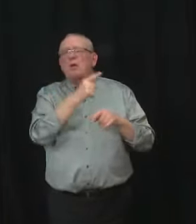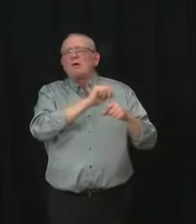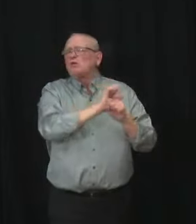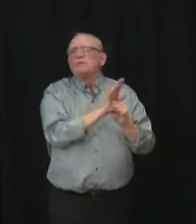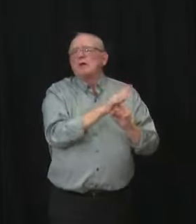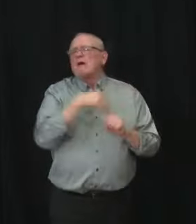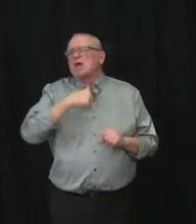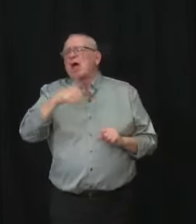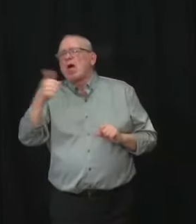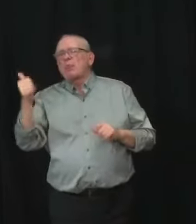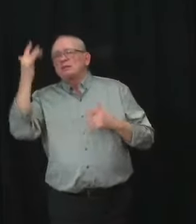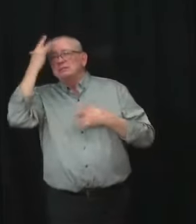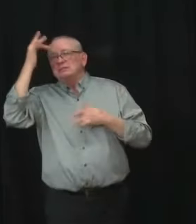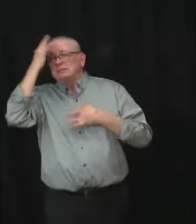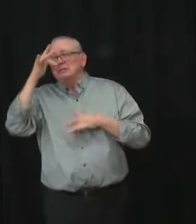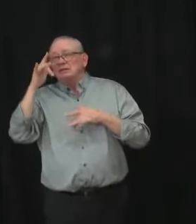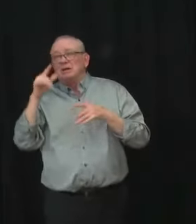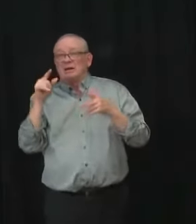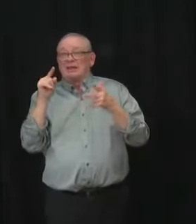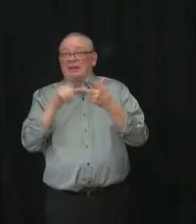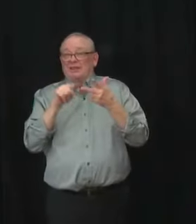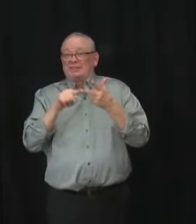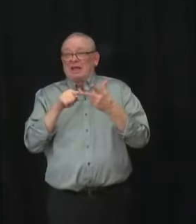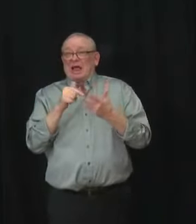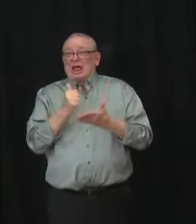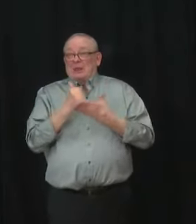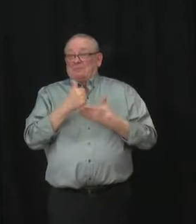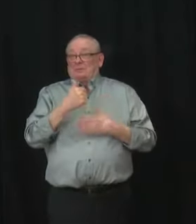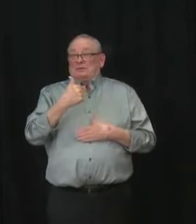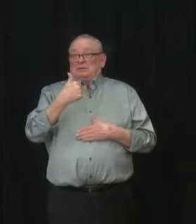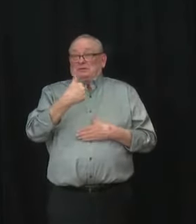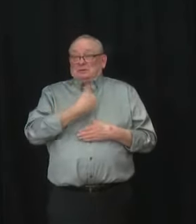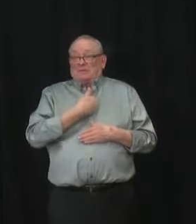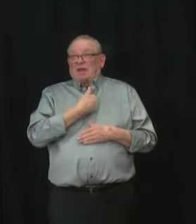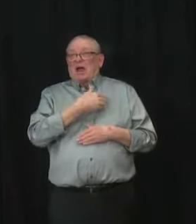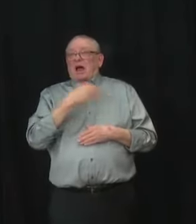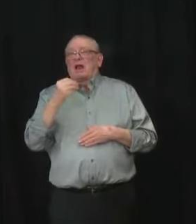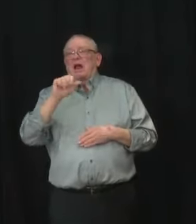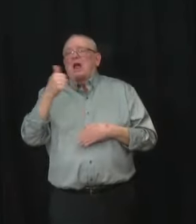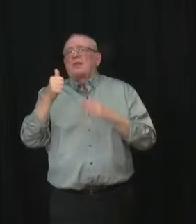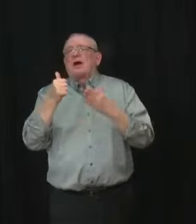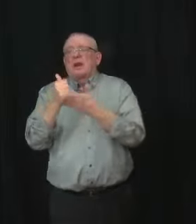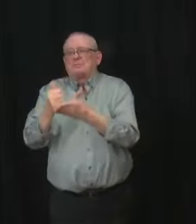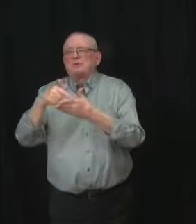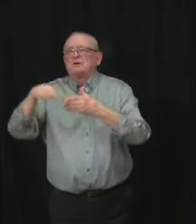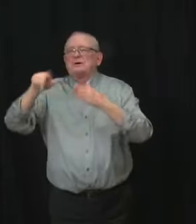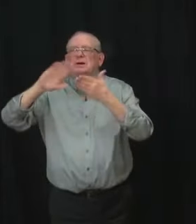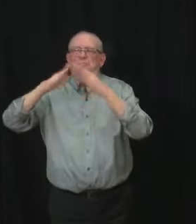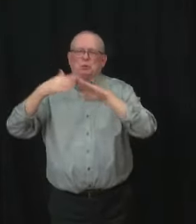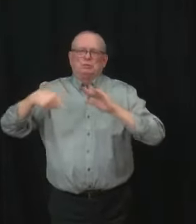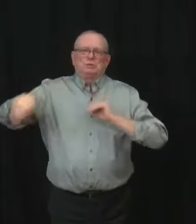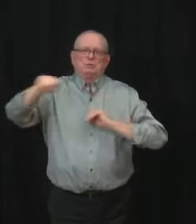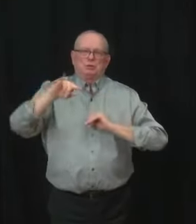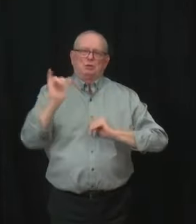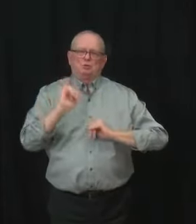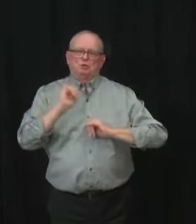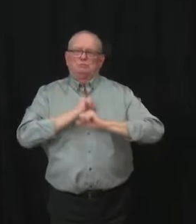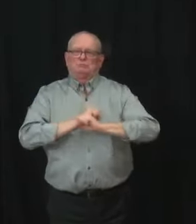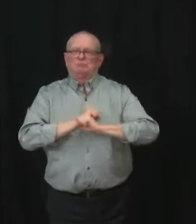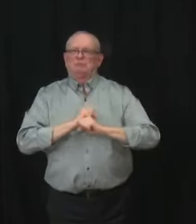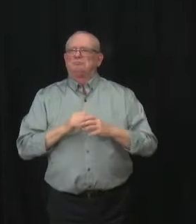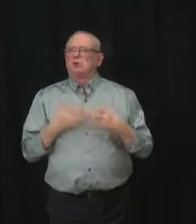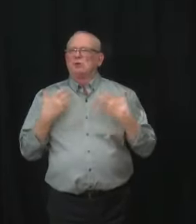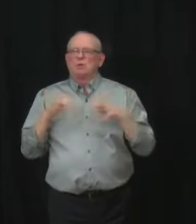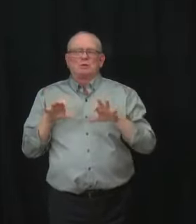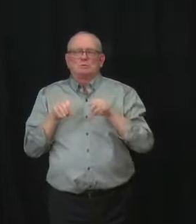not just the person receiving it, but those around you as well, as doses limit the chance of getting COVID and spreading the infection to others.